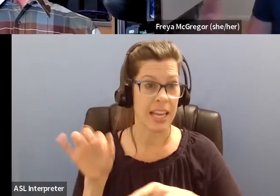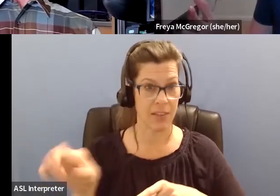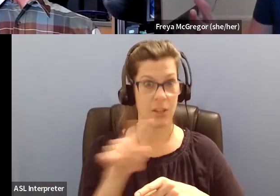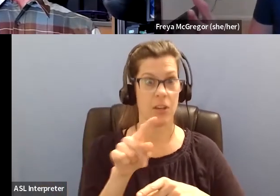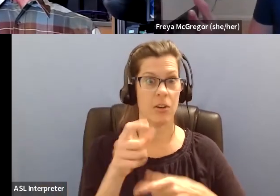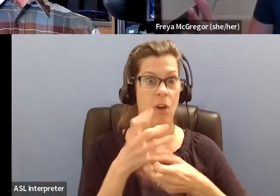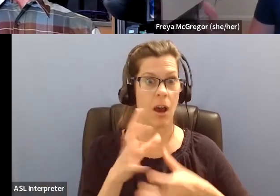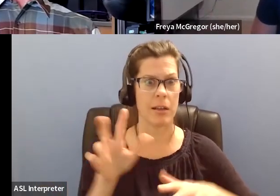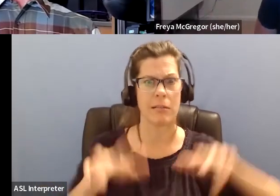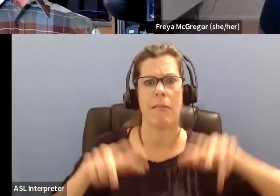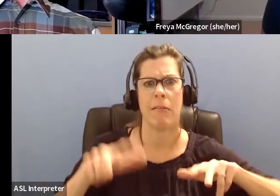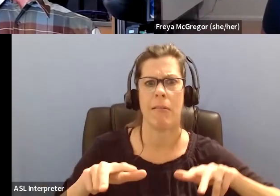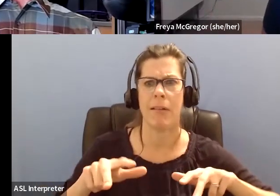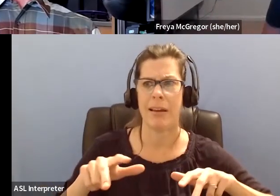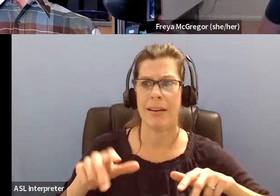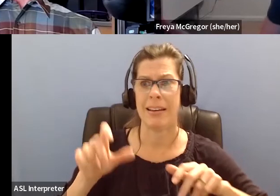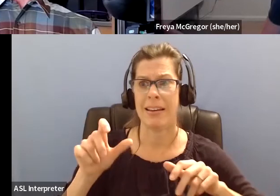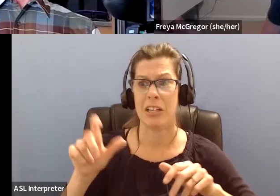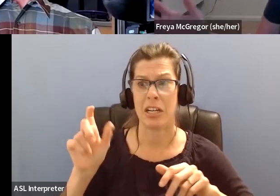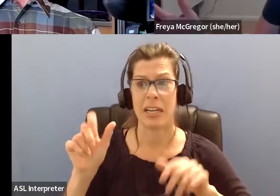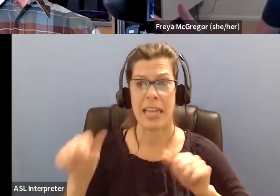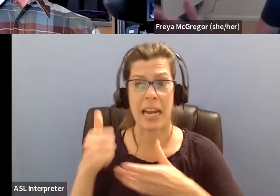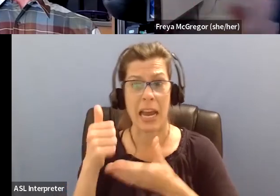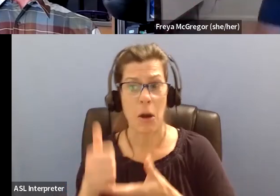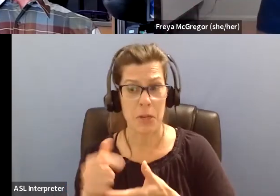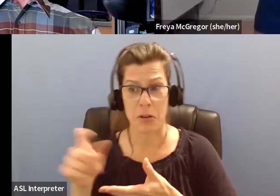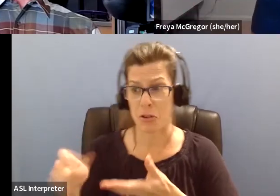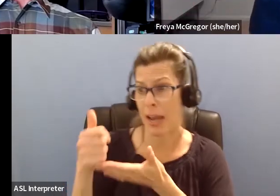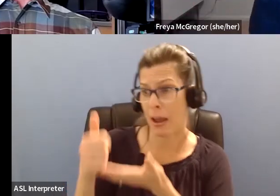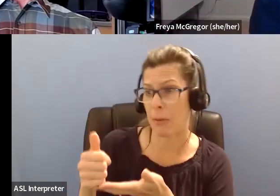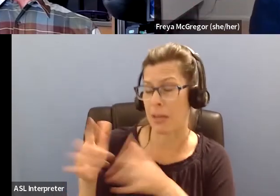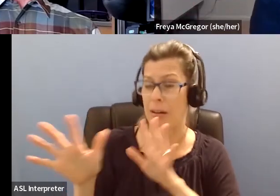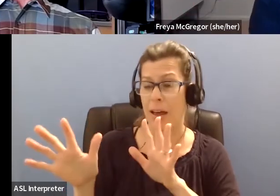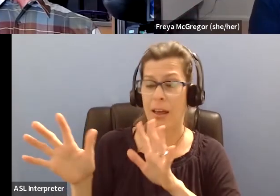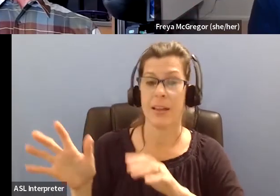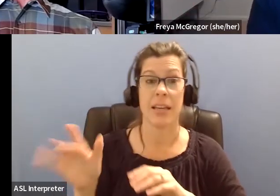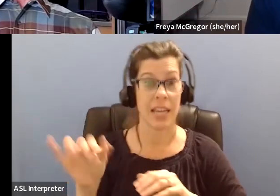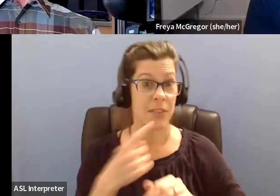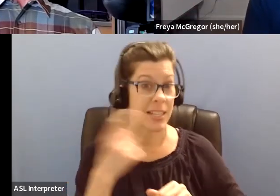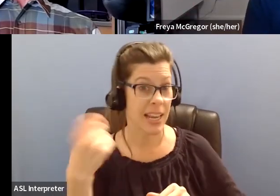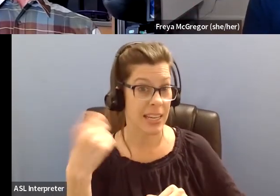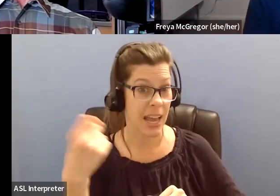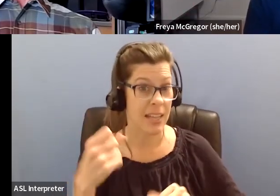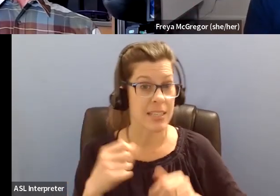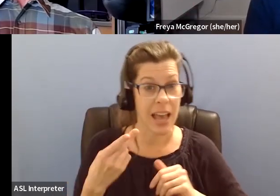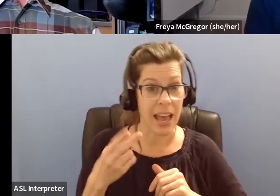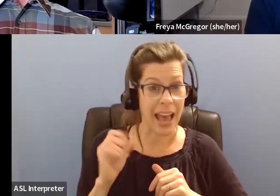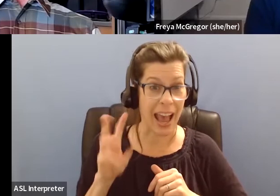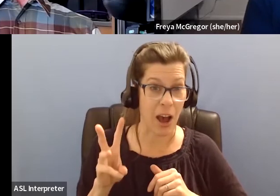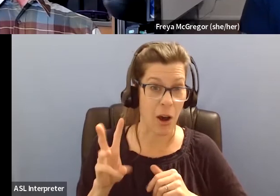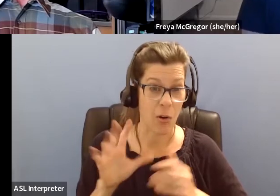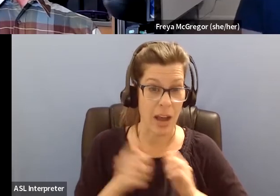weird. But if you just ask the question, um, and if the person says, yes, the next thing you need to ask is how would you like me to help you?